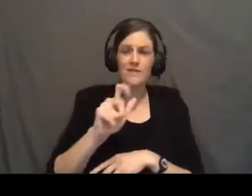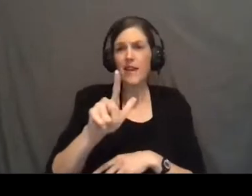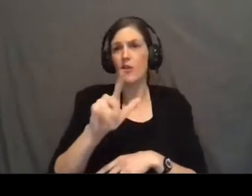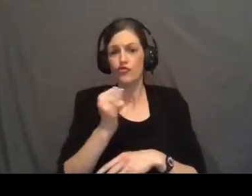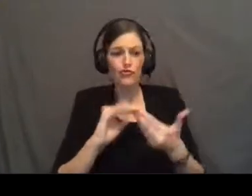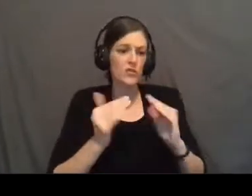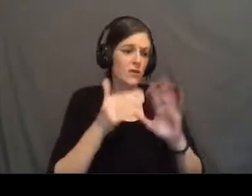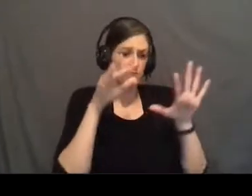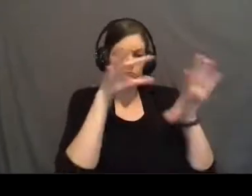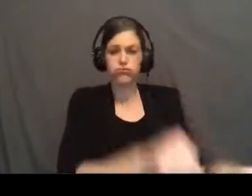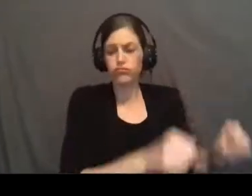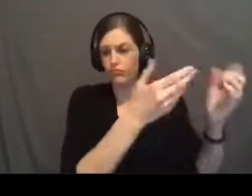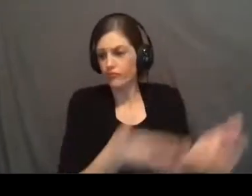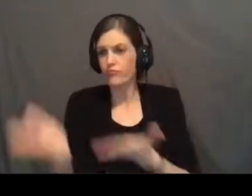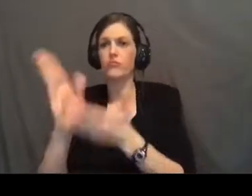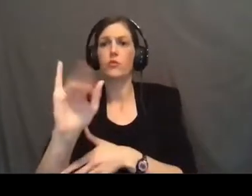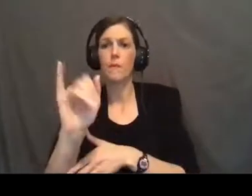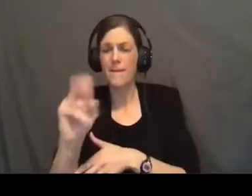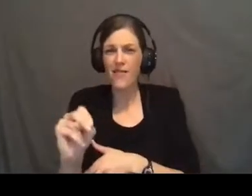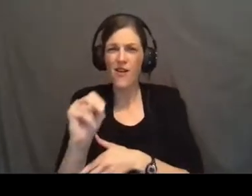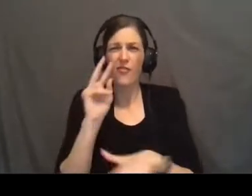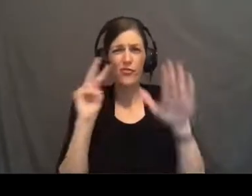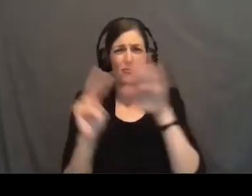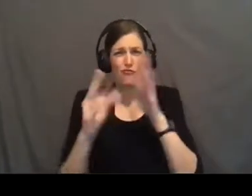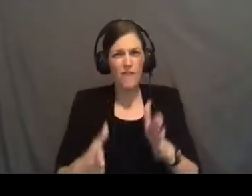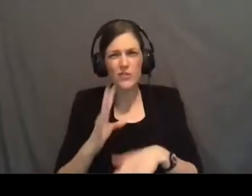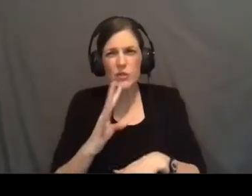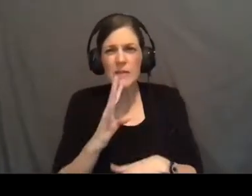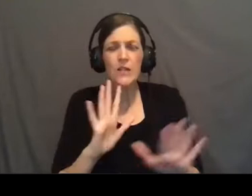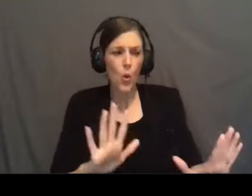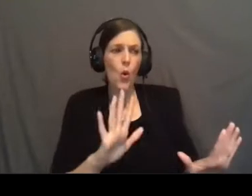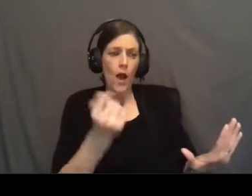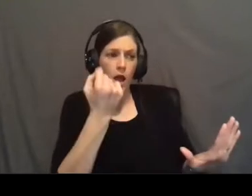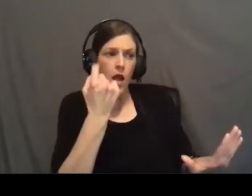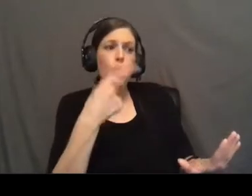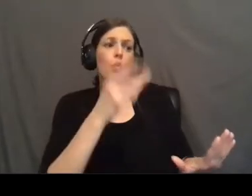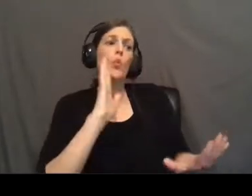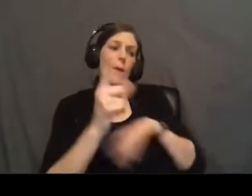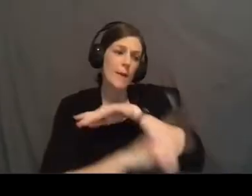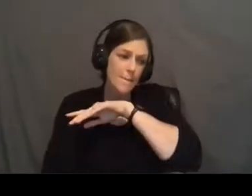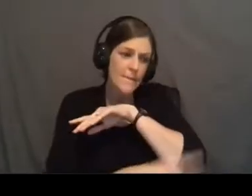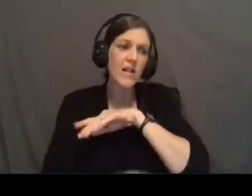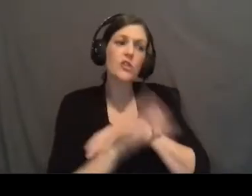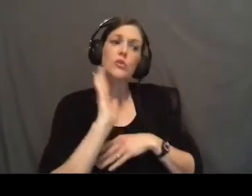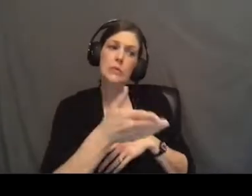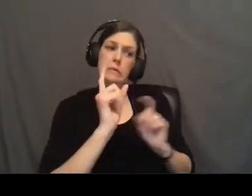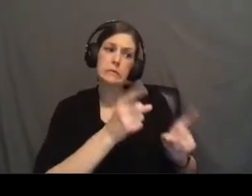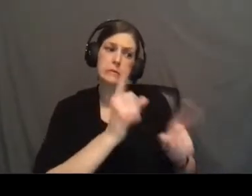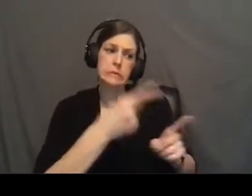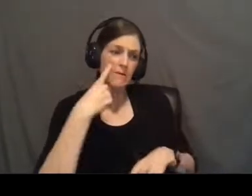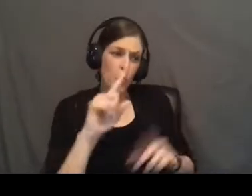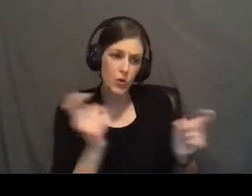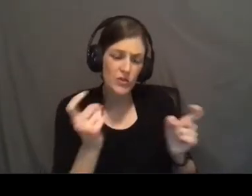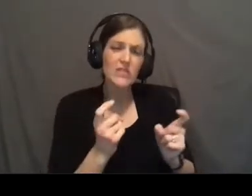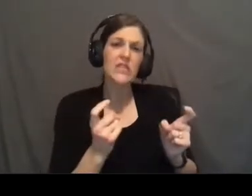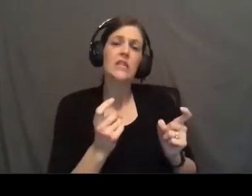captive over to Babylon, the prophets were speaking like, okay, listen, you're gonna be punished, you're gonna be chastised for your sin, you will reap